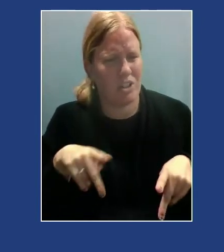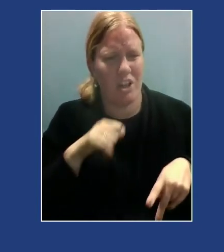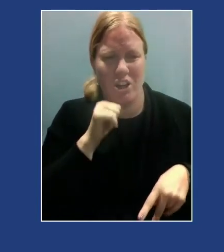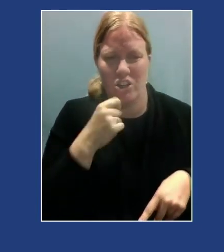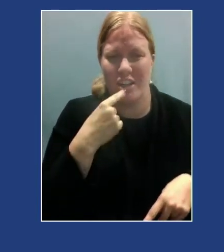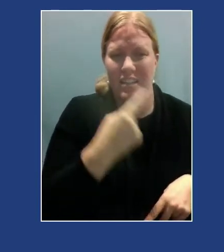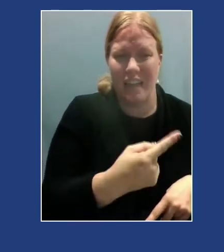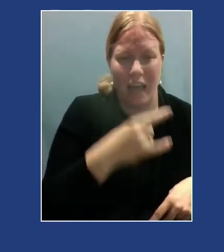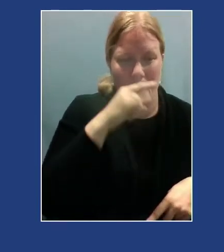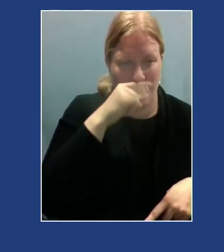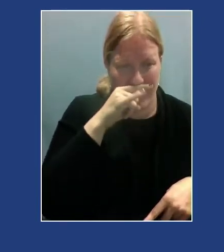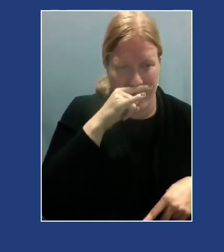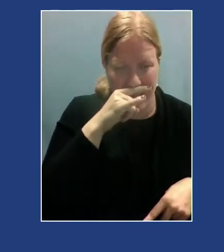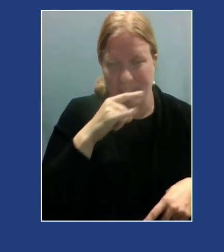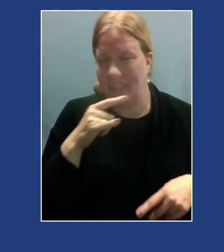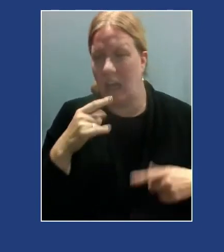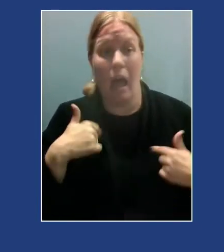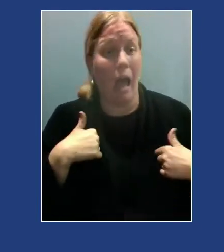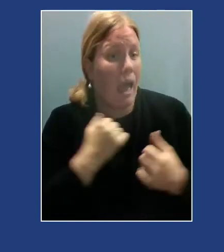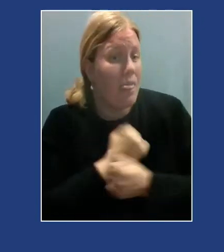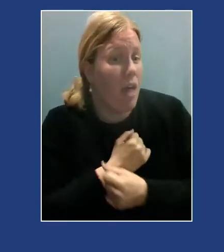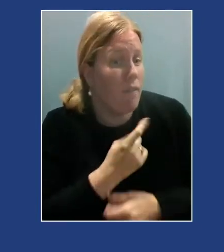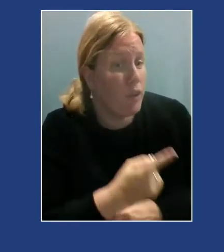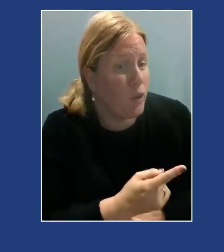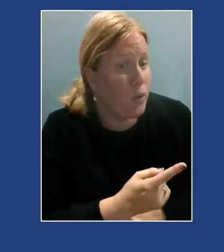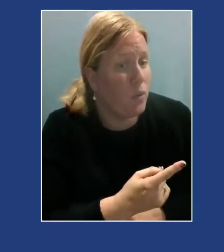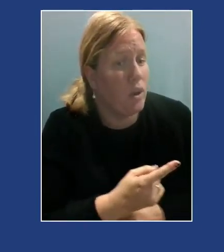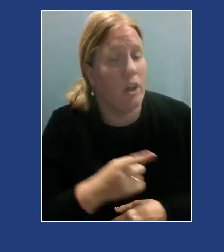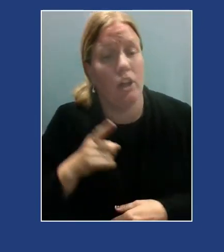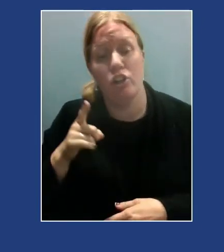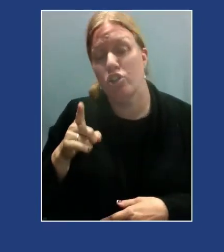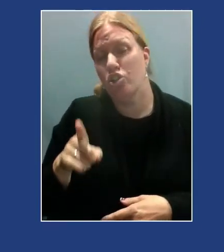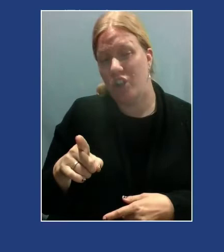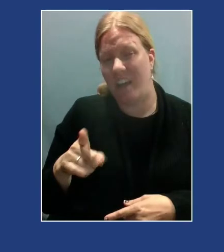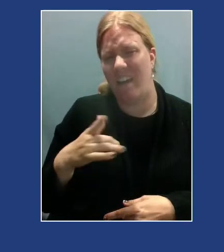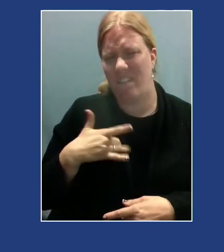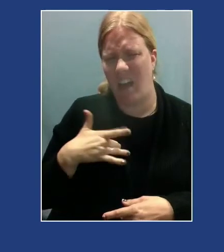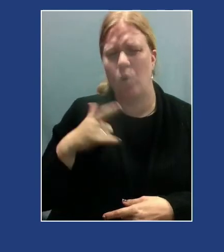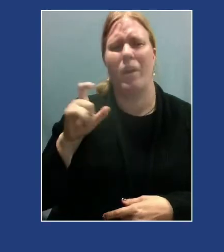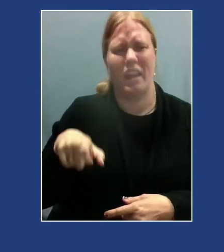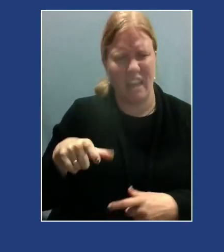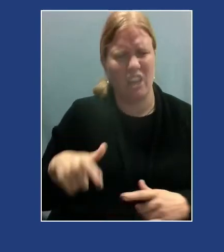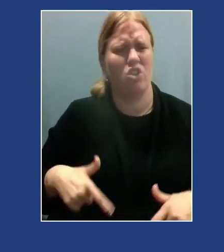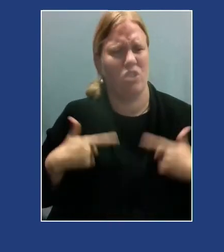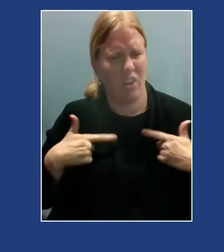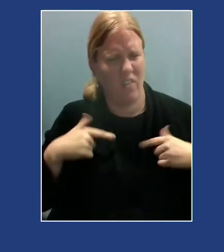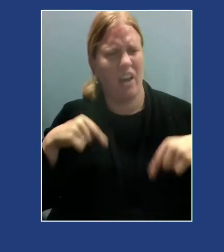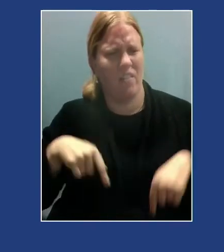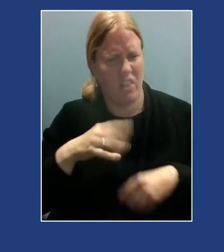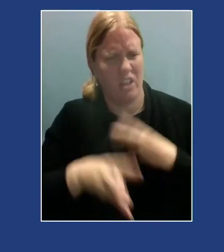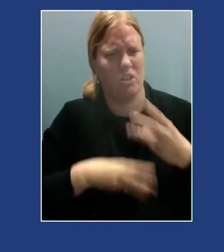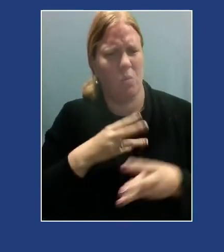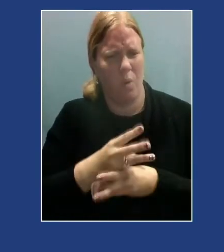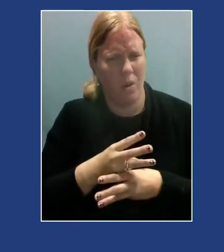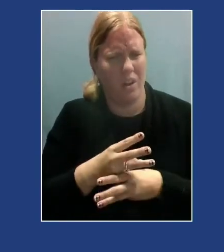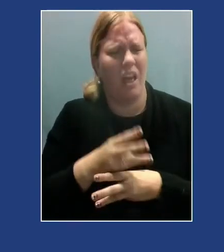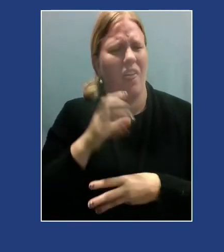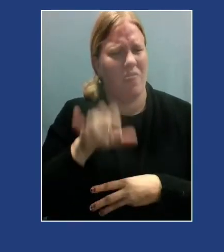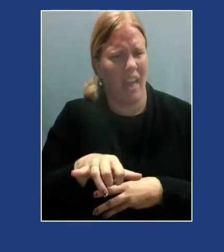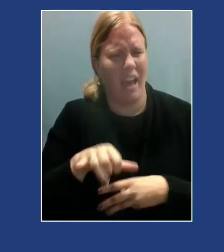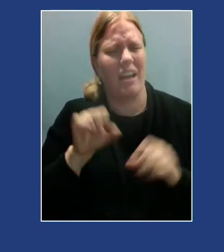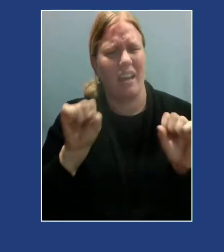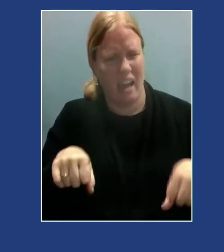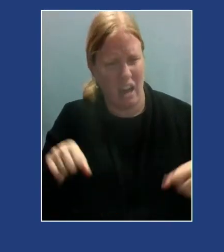focused on, we've got to survive in this world that doesn't like you, doesn't care about you, and is going to do everything it can to harm you. So my